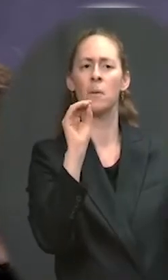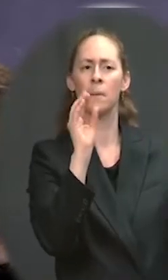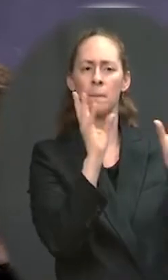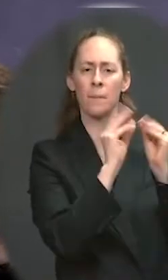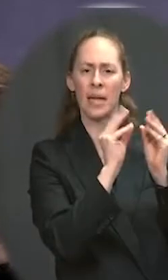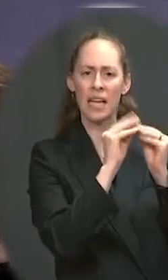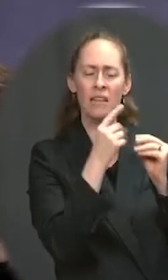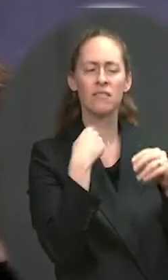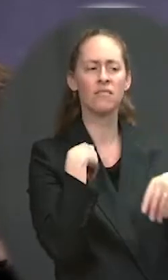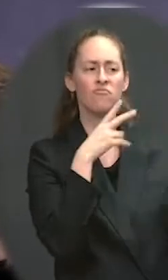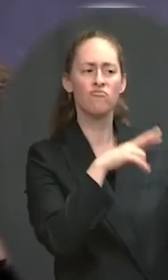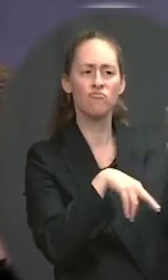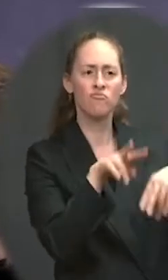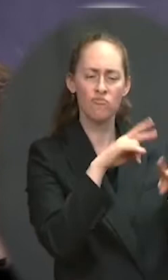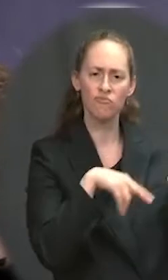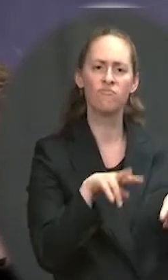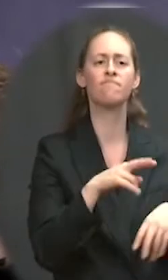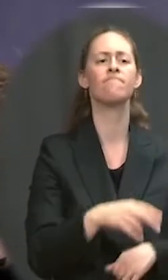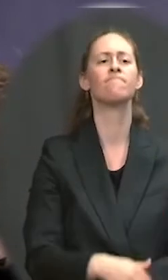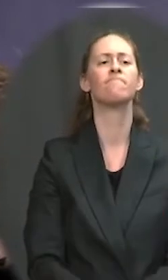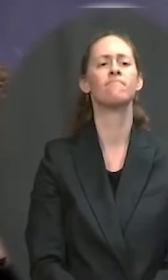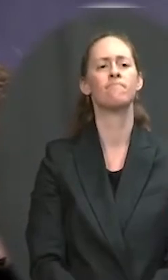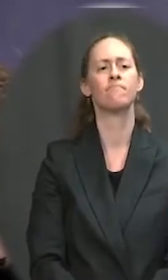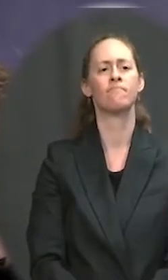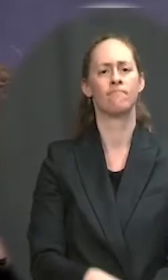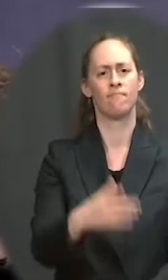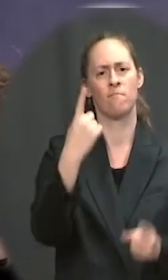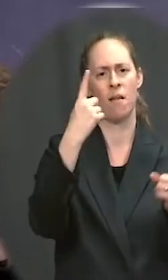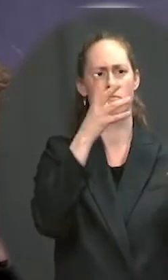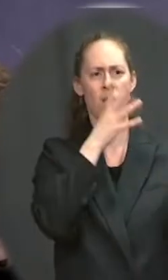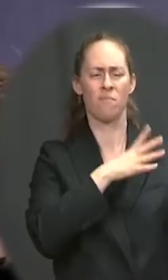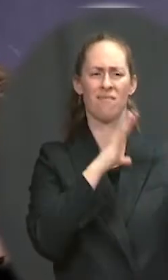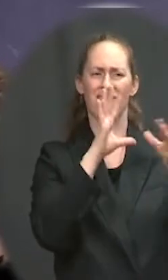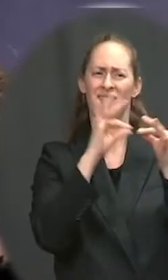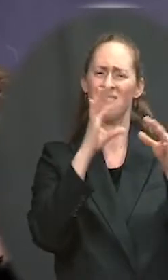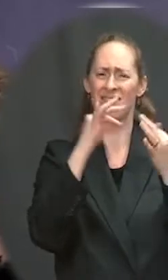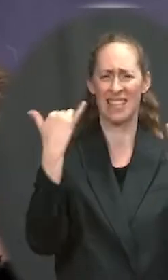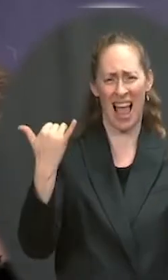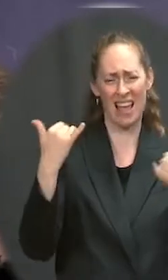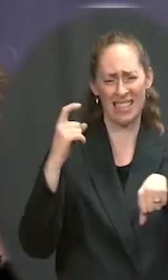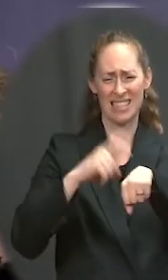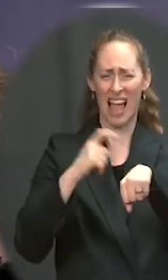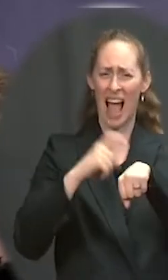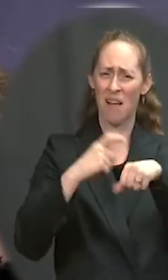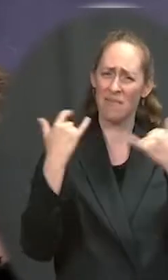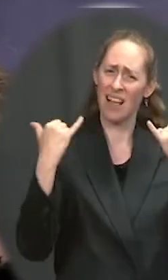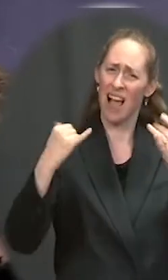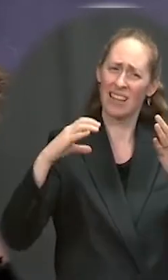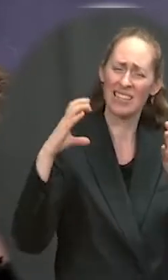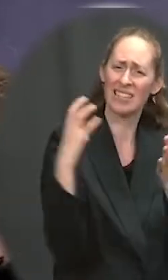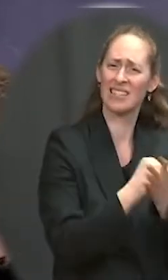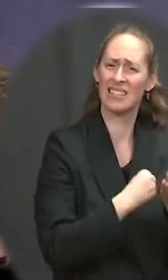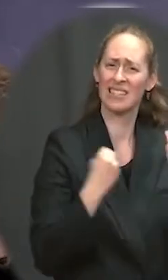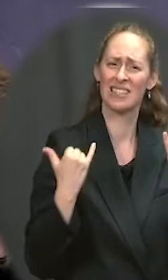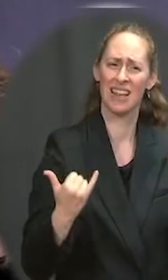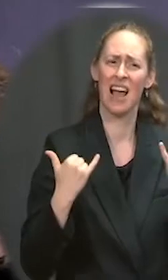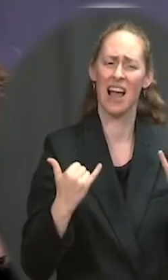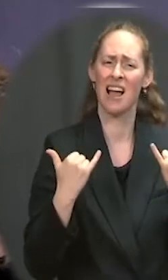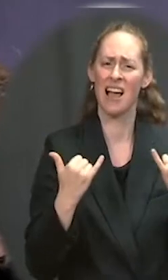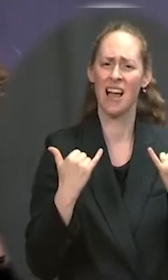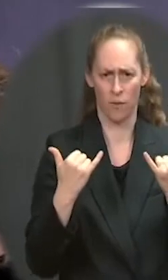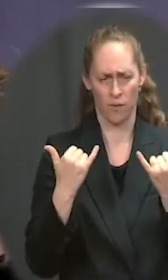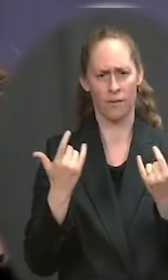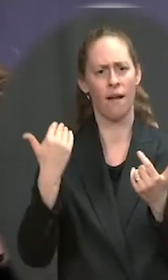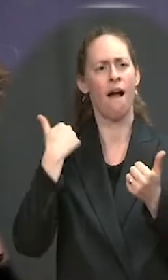you know, time being of the essence, really sort of underscoring. There are multiple reports out also about kind of a division